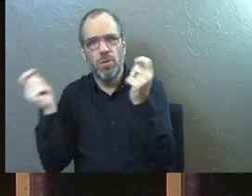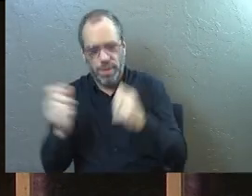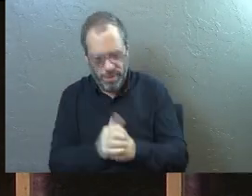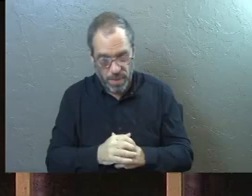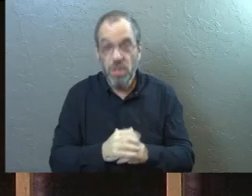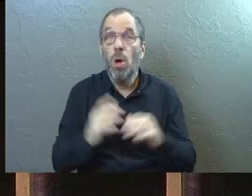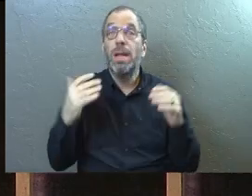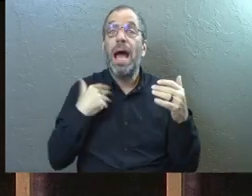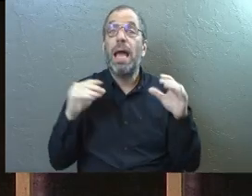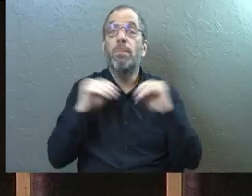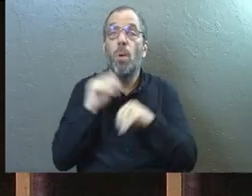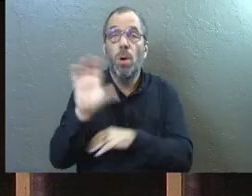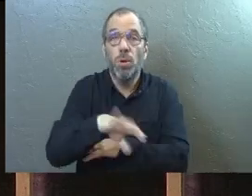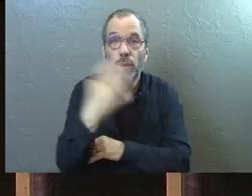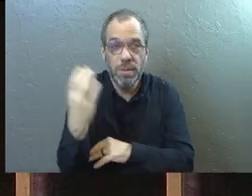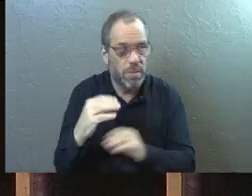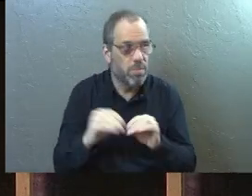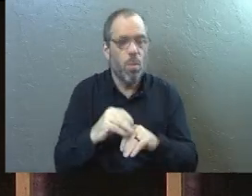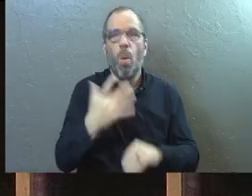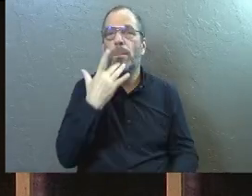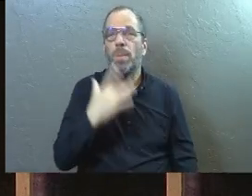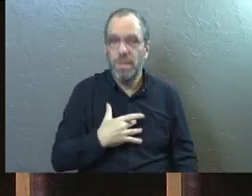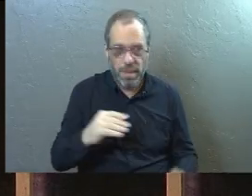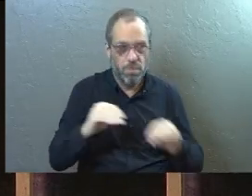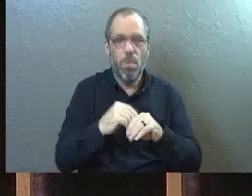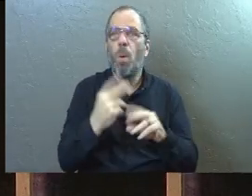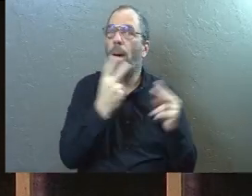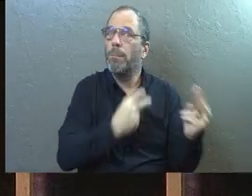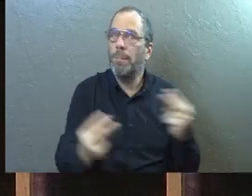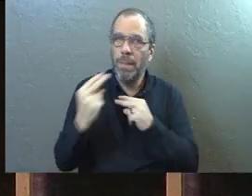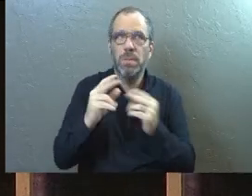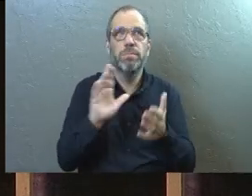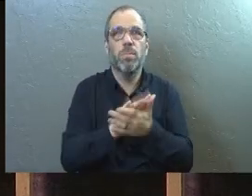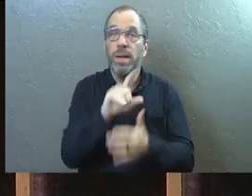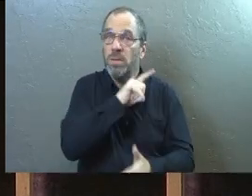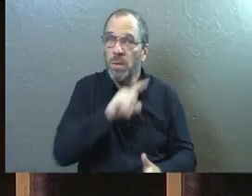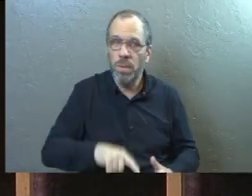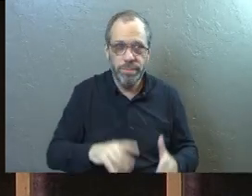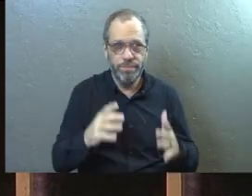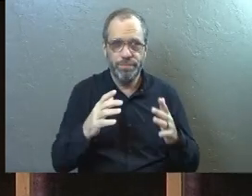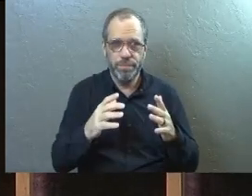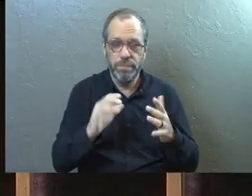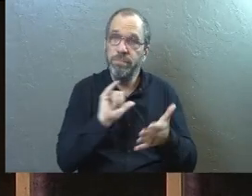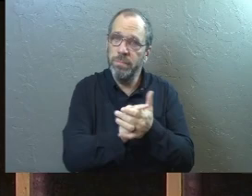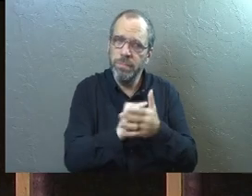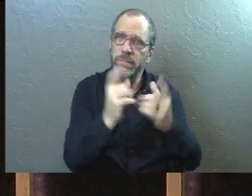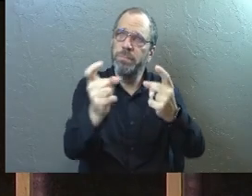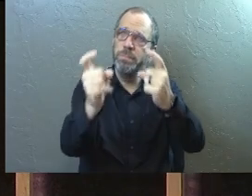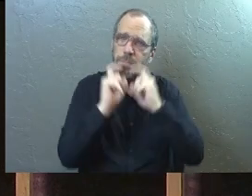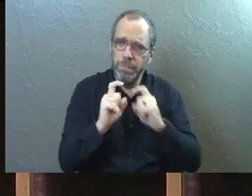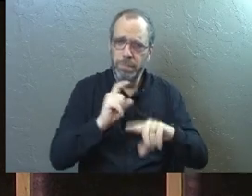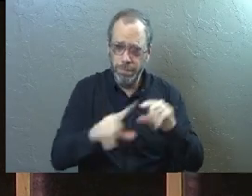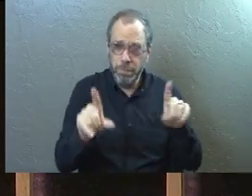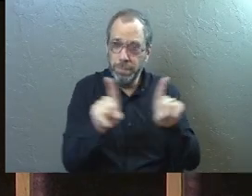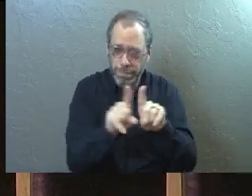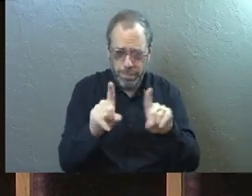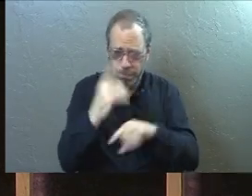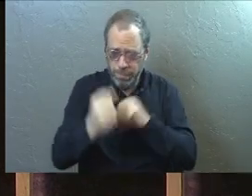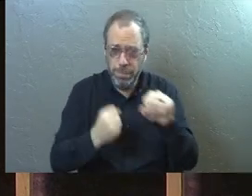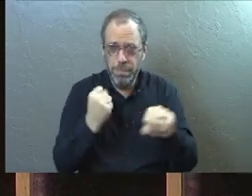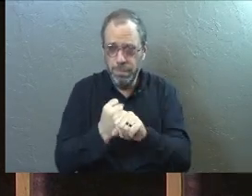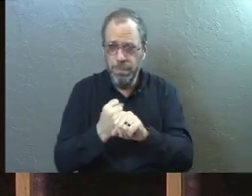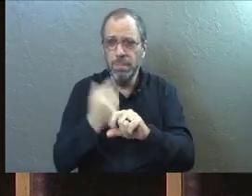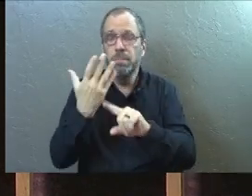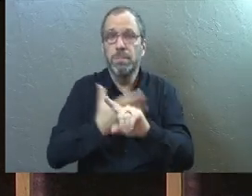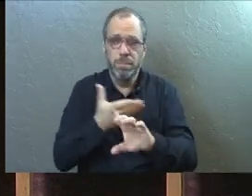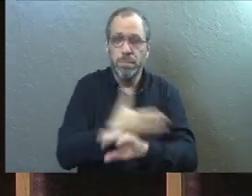Christmases with her, more birthdays with her, more memories made with her. Praise God for that. What a gift that is. In the same exact year, but